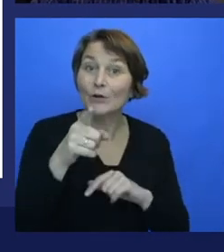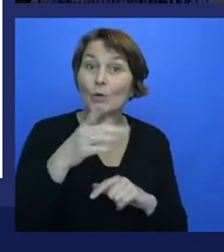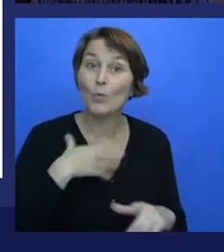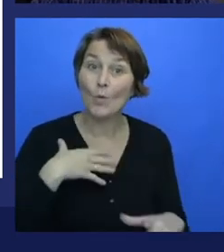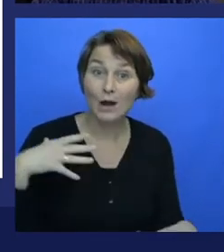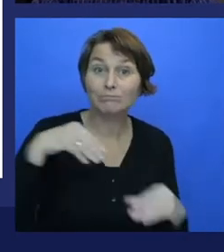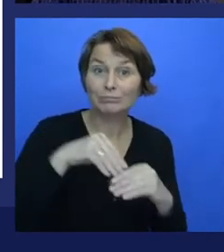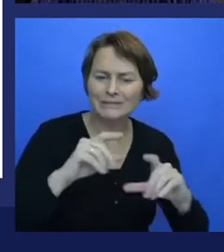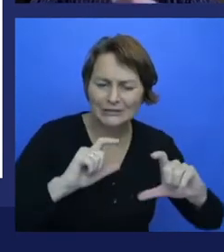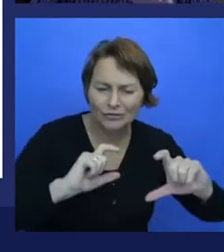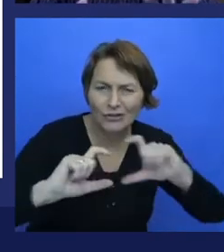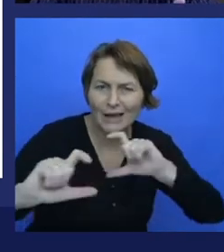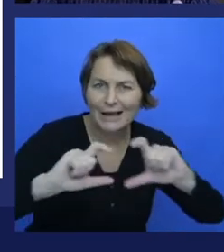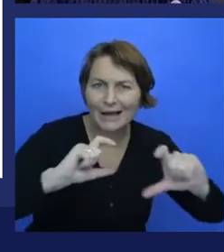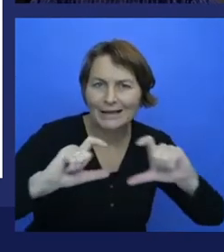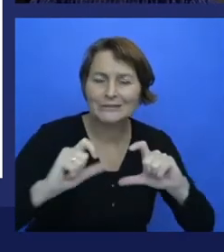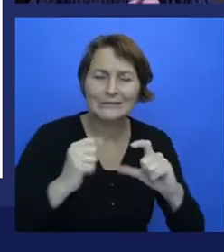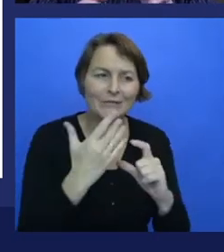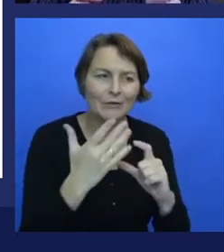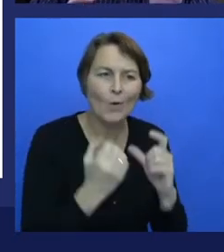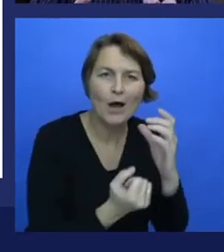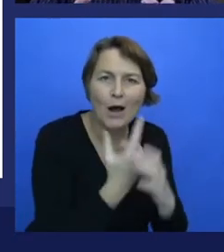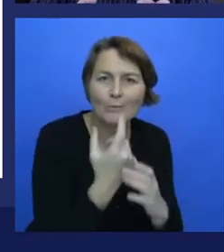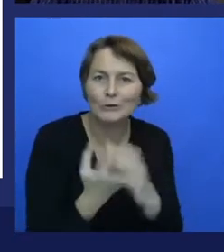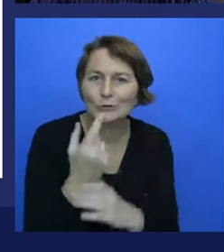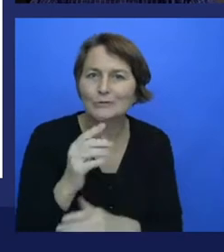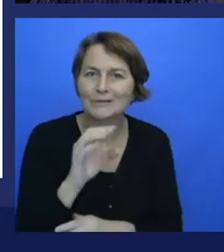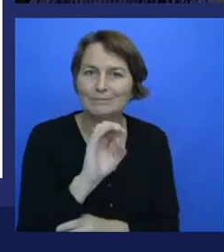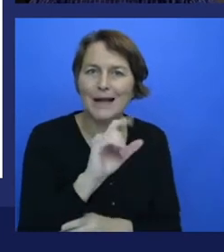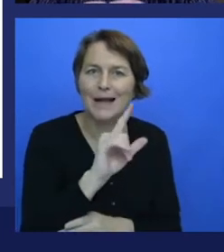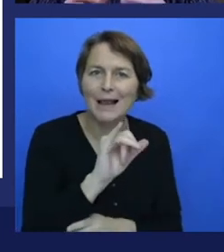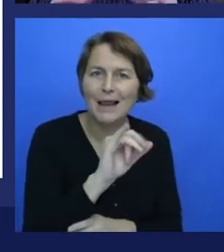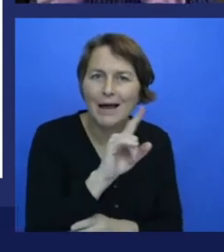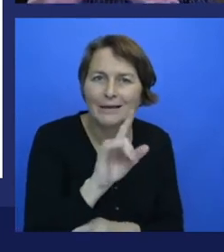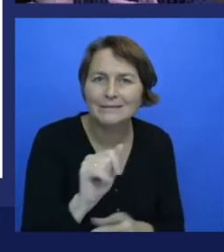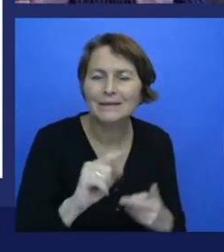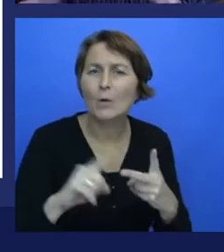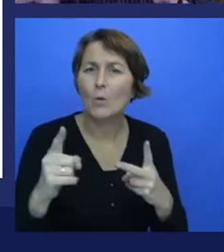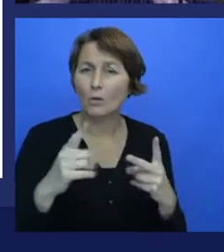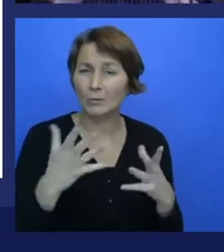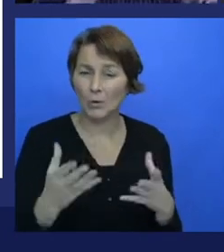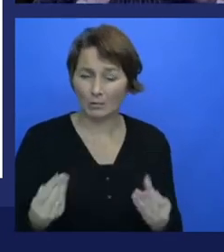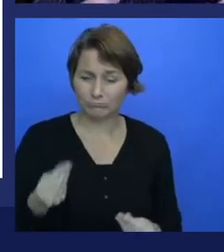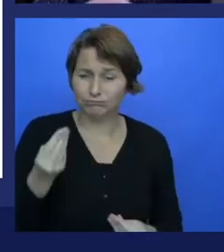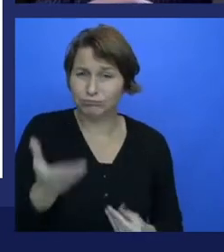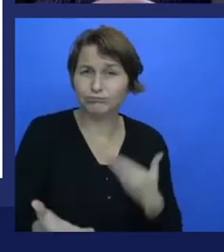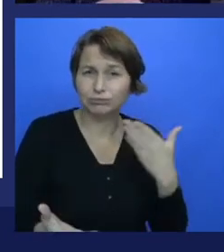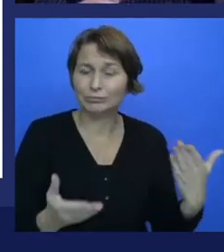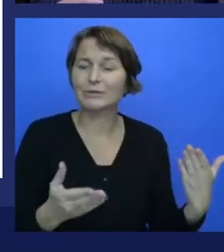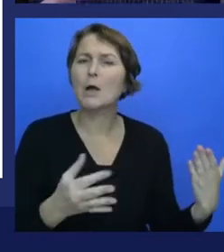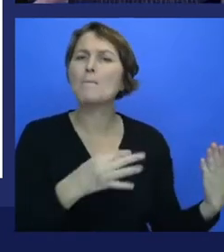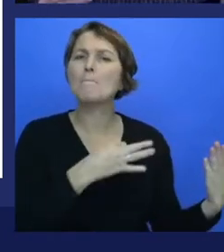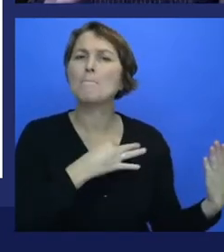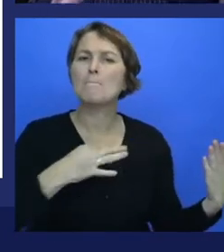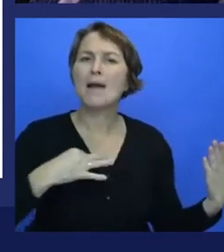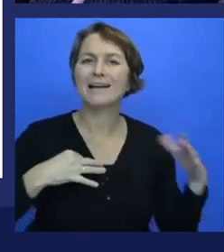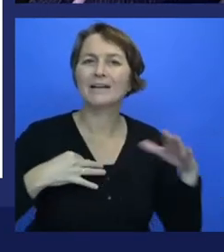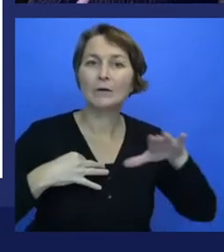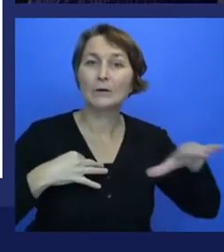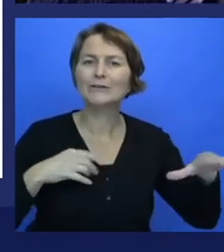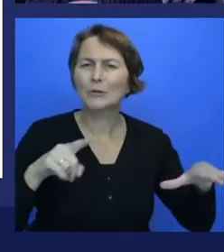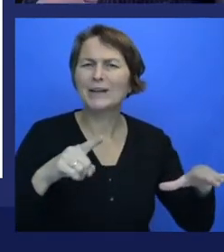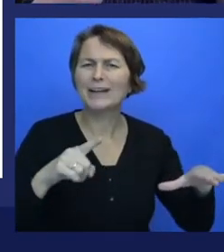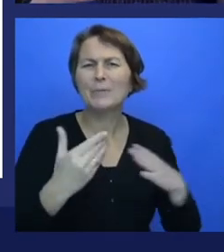licensing opportunities and they're heavily into the medical spaces and so forth. But it is important to remember that it falls into the needs category, very much the